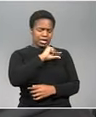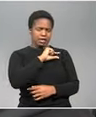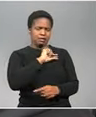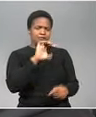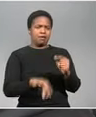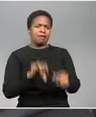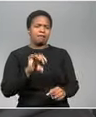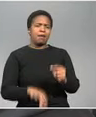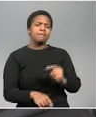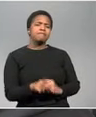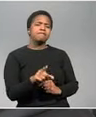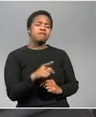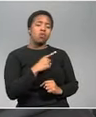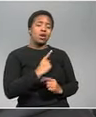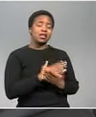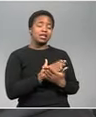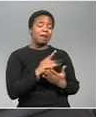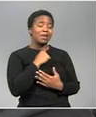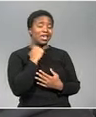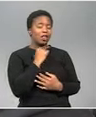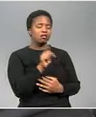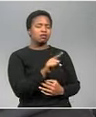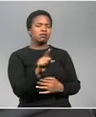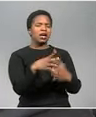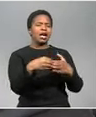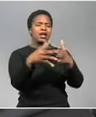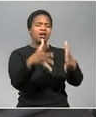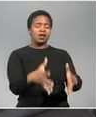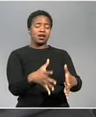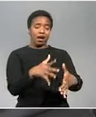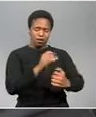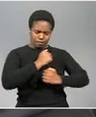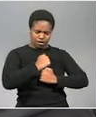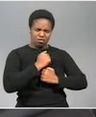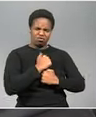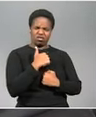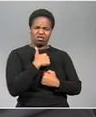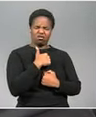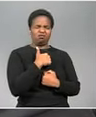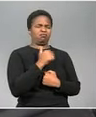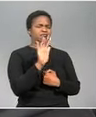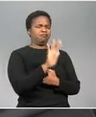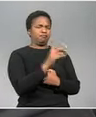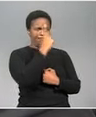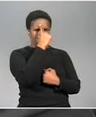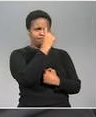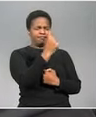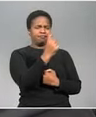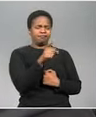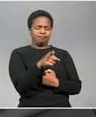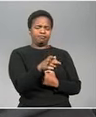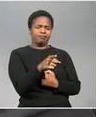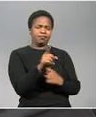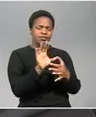Deben High Court of assassinating our leaders that makes us to have such belief that